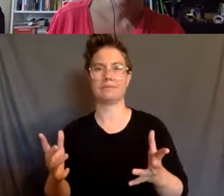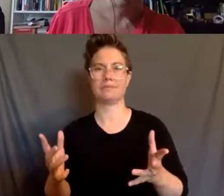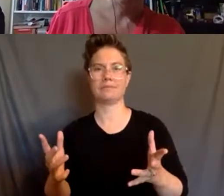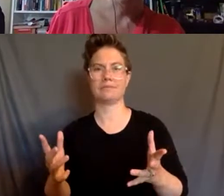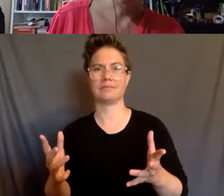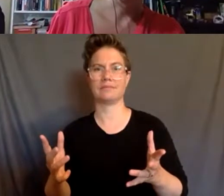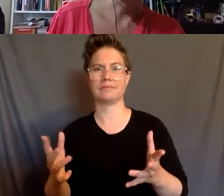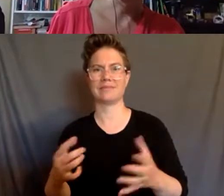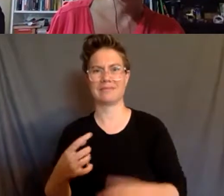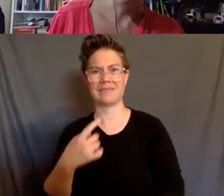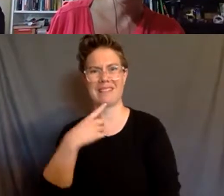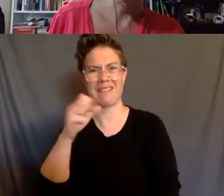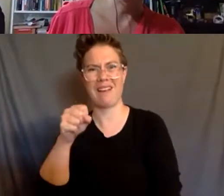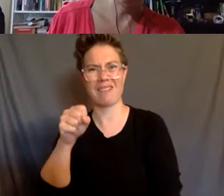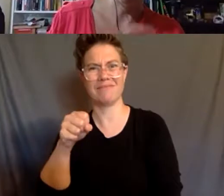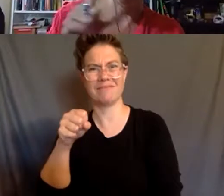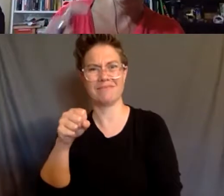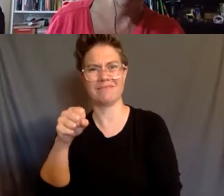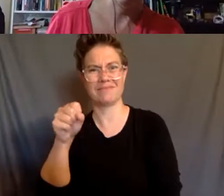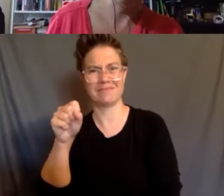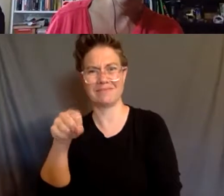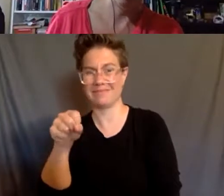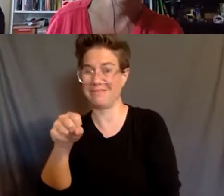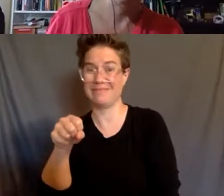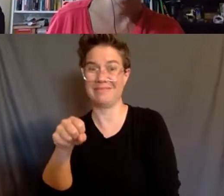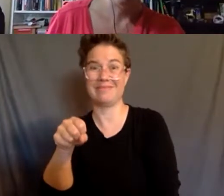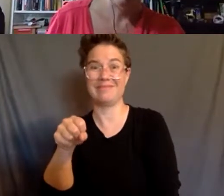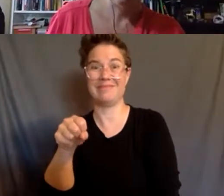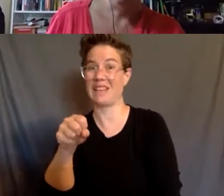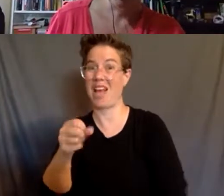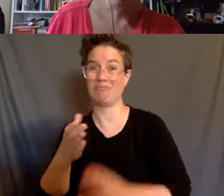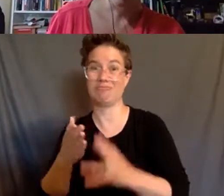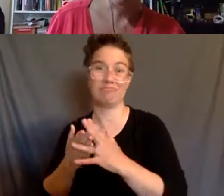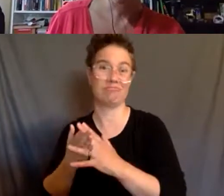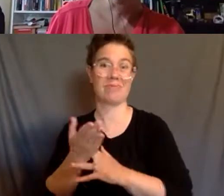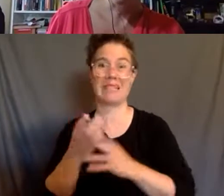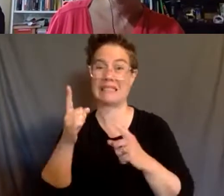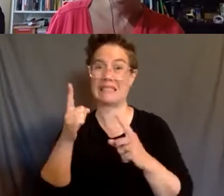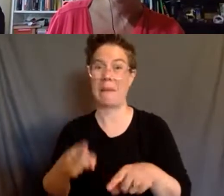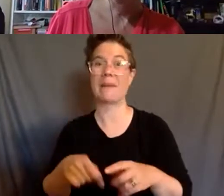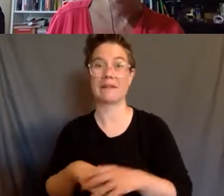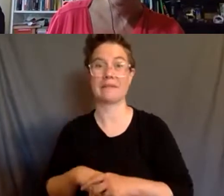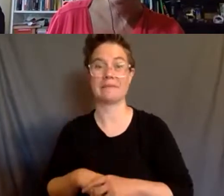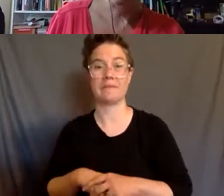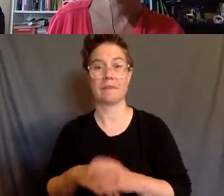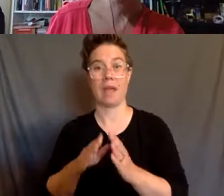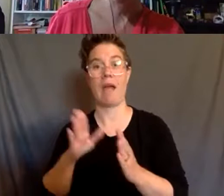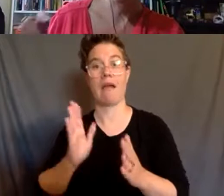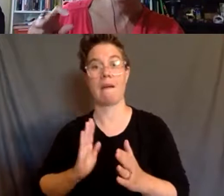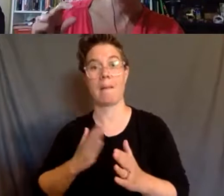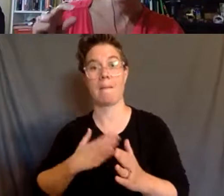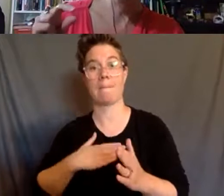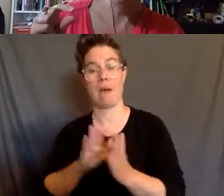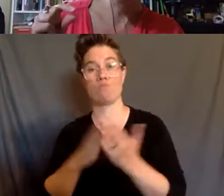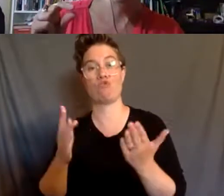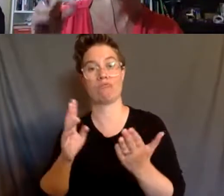that, um, yes, this is definitely a thorough line in the book and something we need to be very attentive to